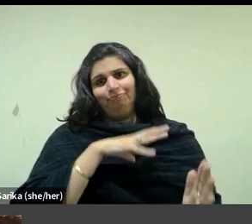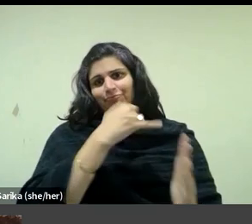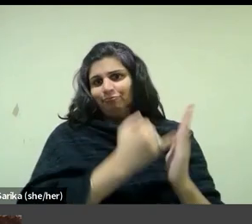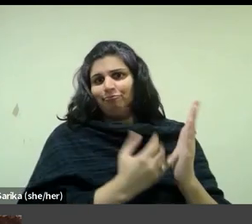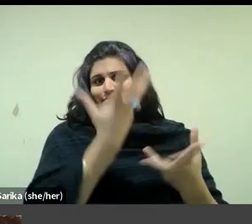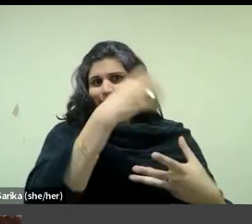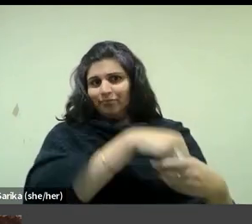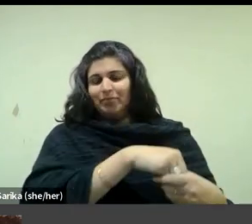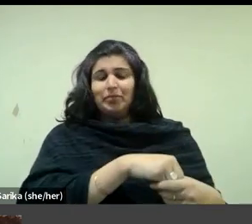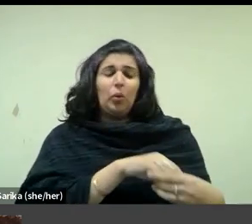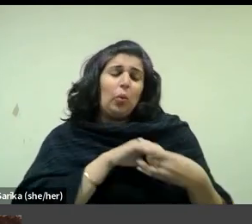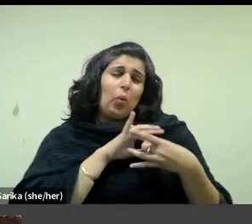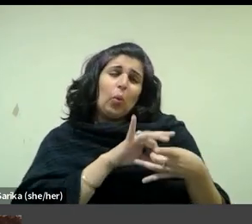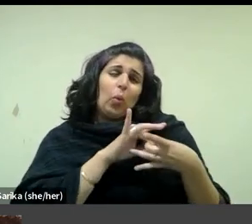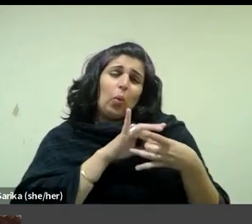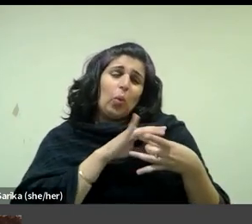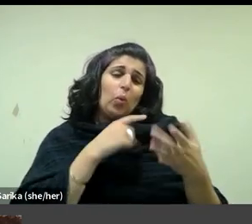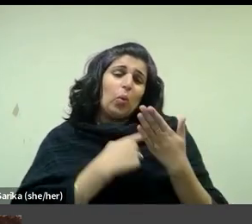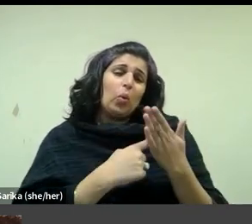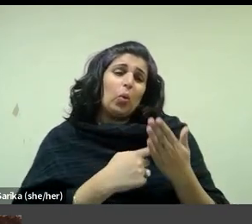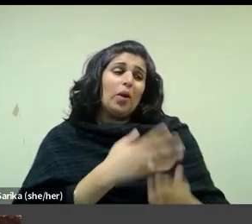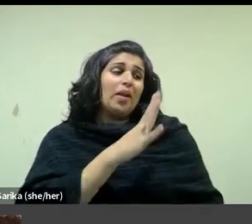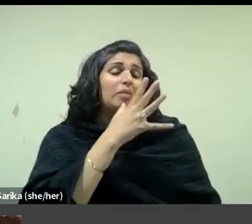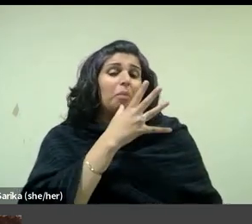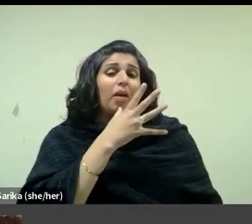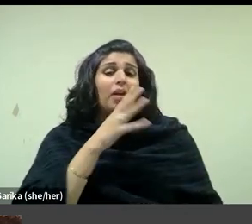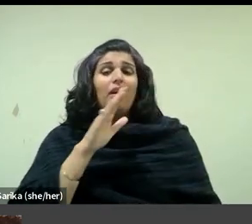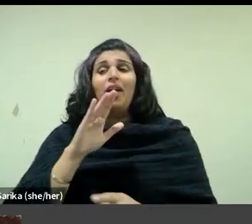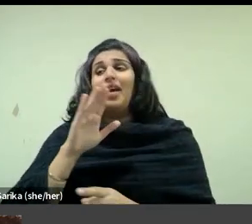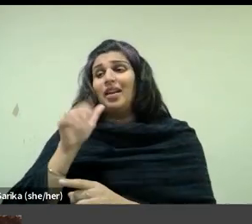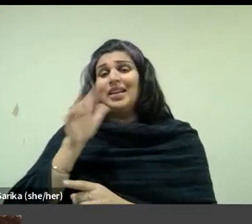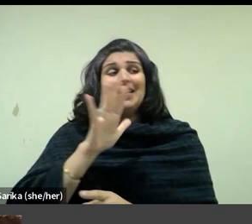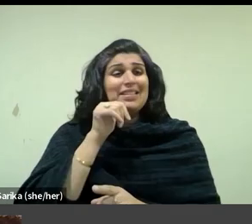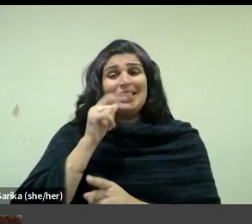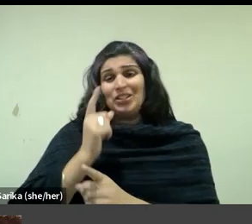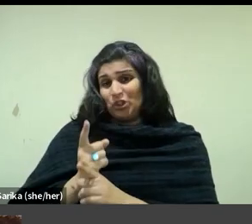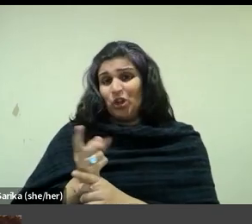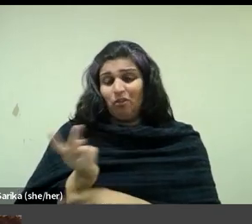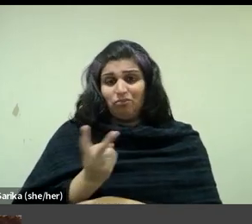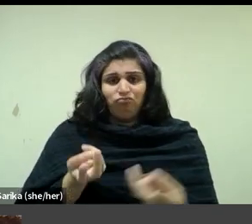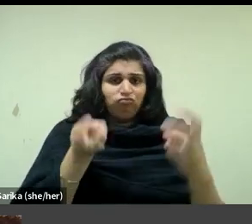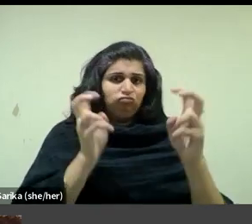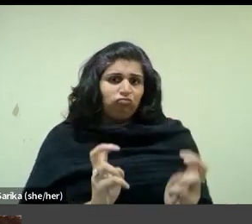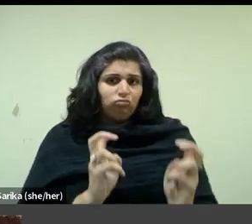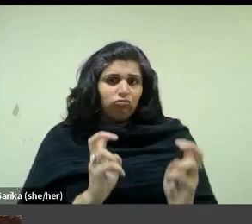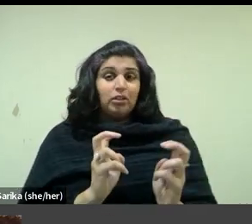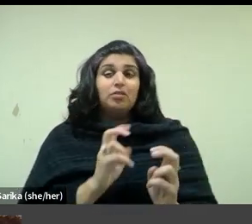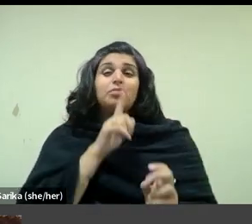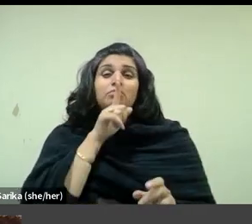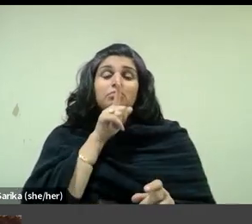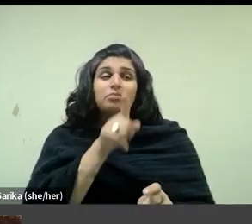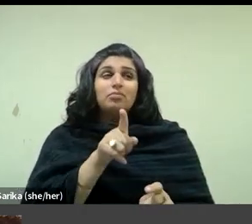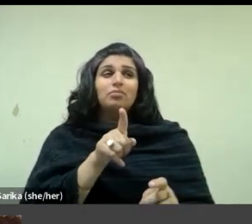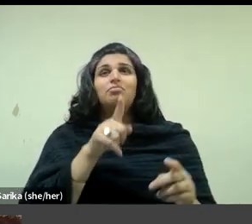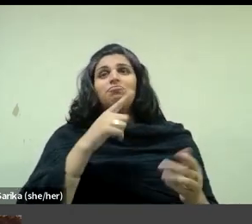this most intimate of conversations between his mother and her daughter. Almost certainly it was a conversation Vujar